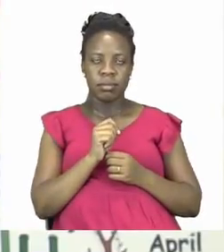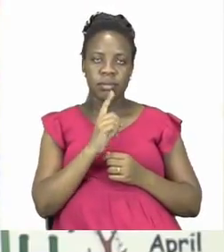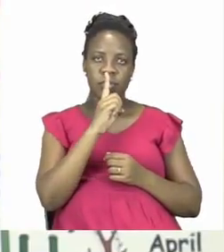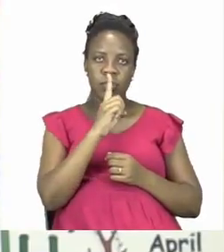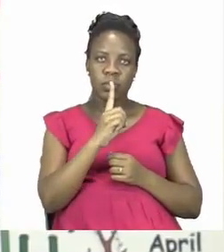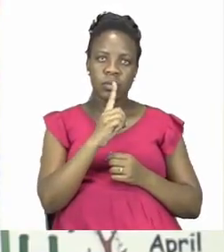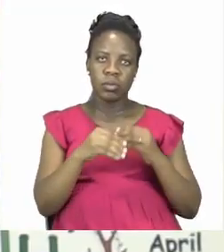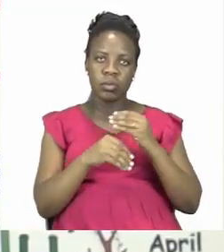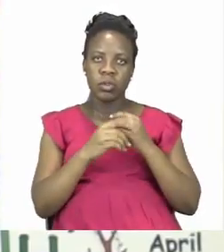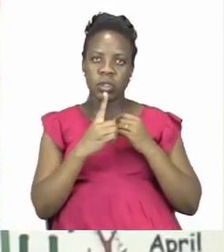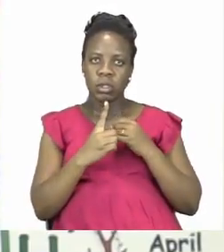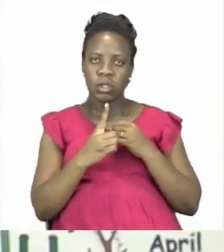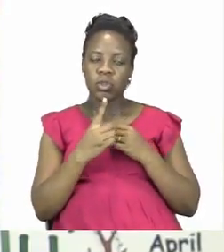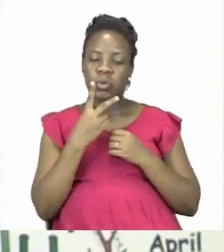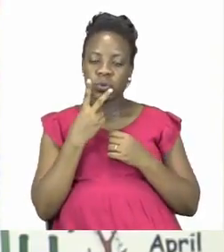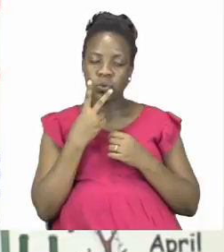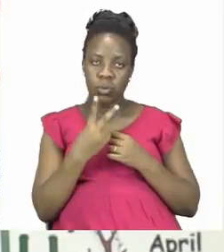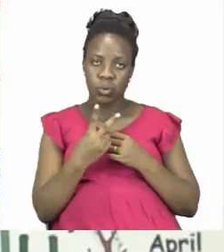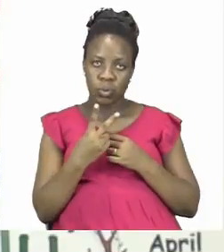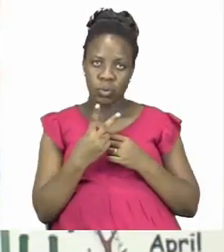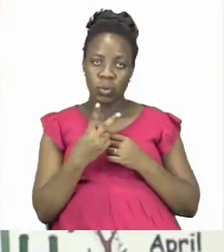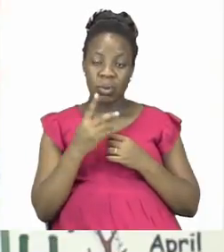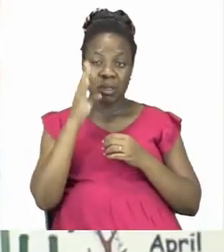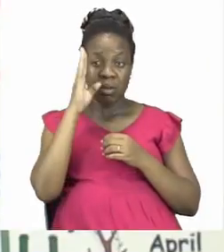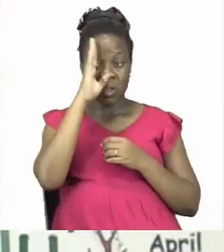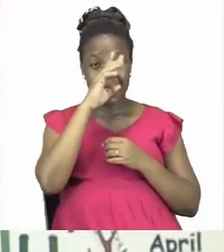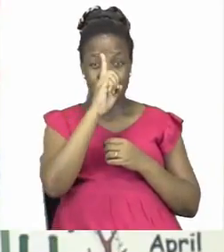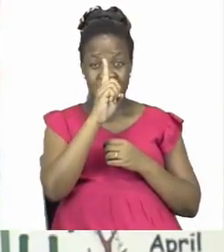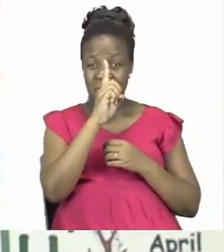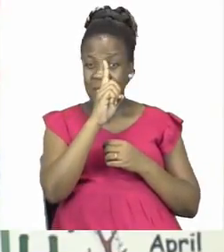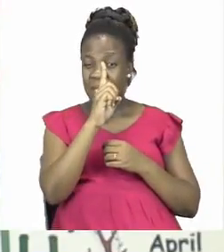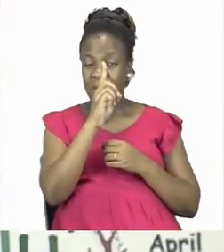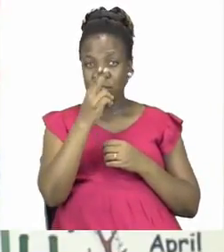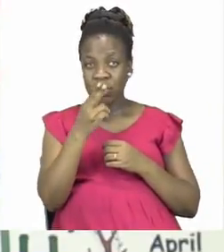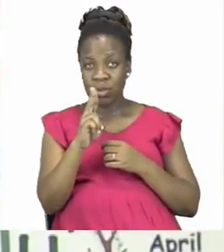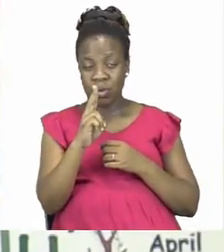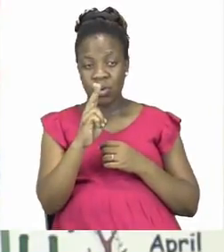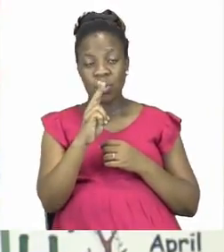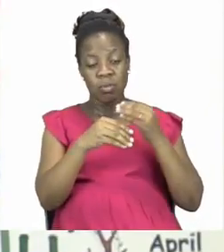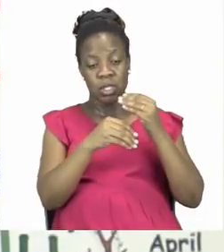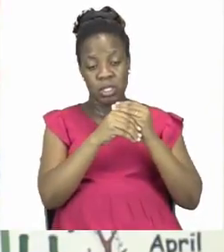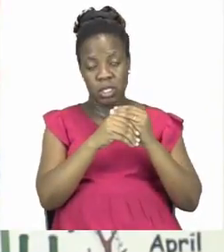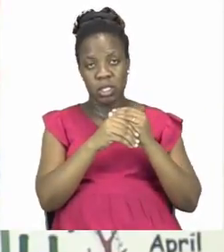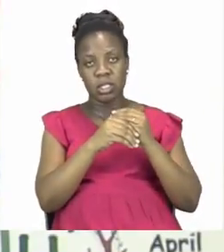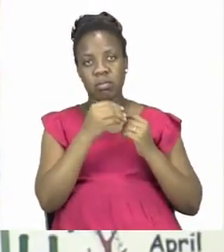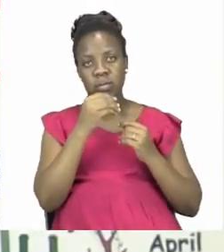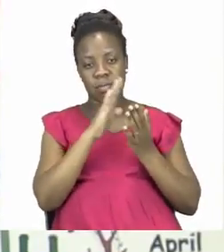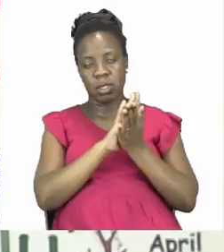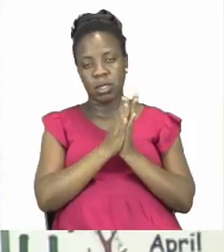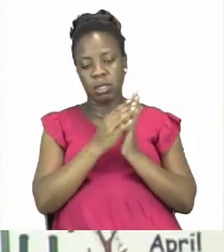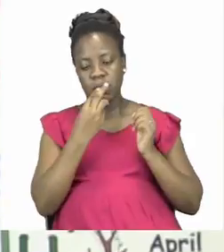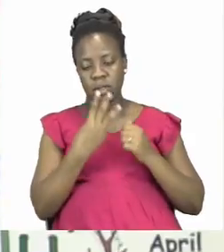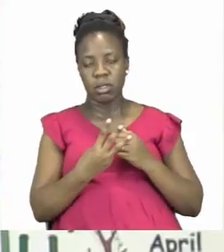we say 1 plus 1 we know is 2 plus another one is equal to 3.